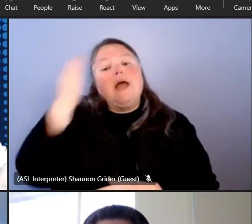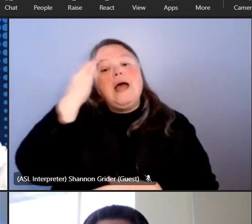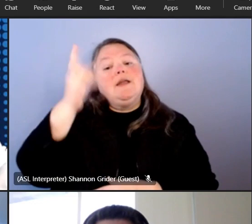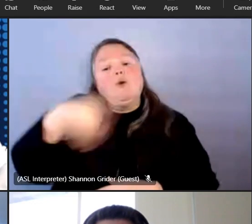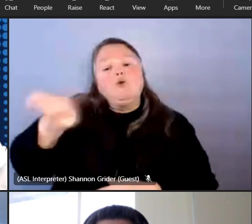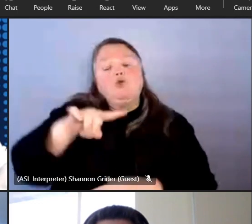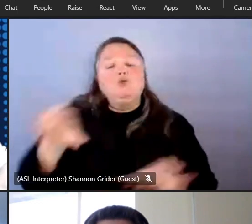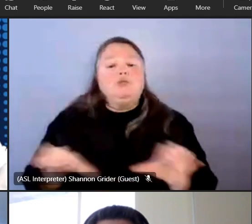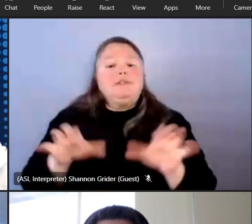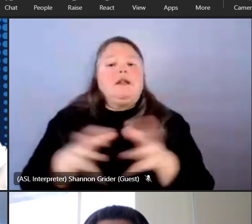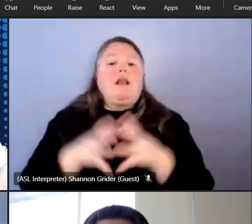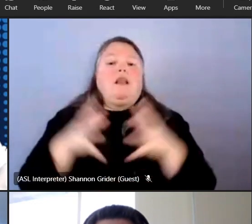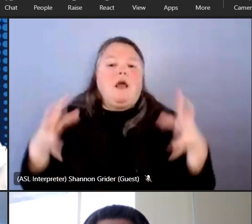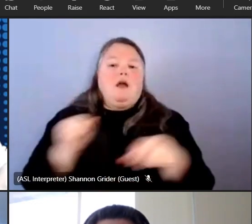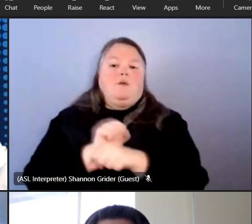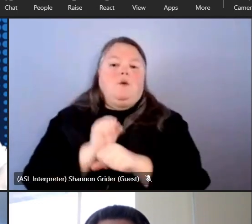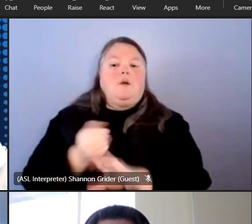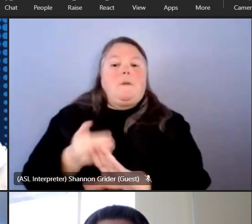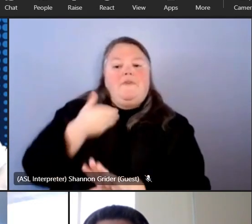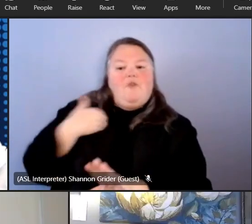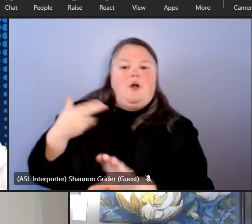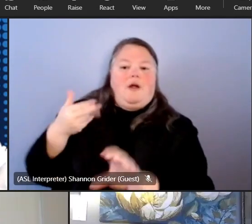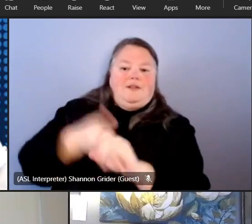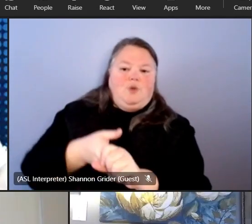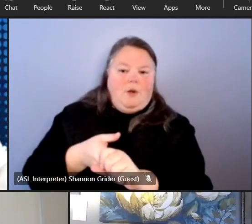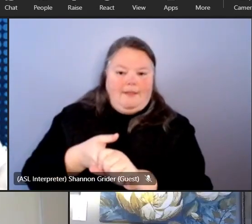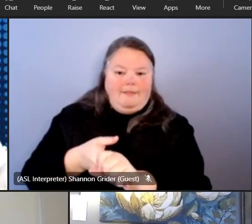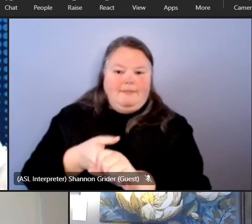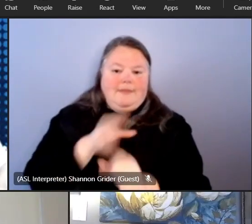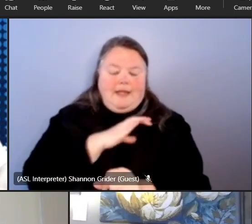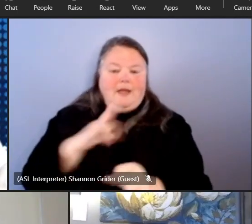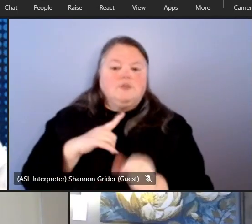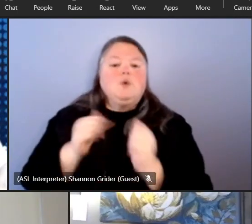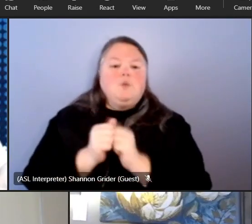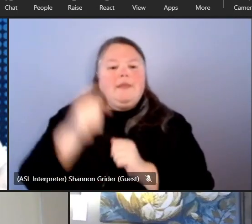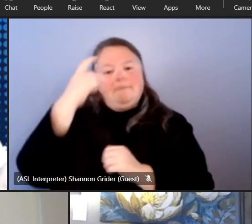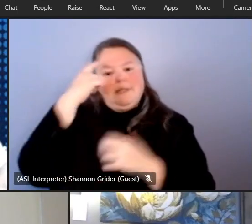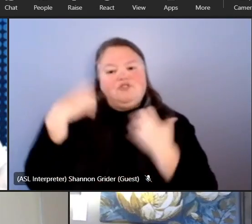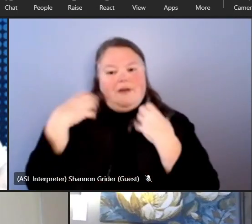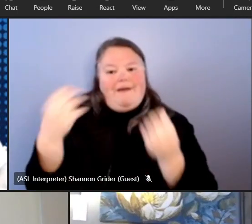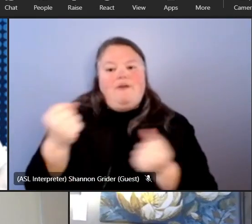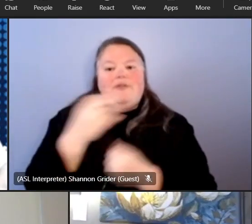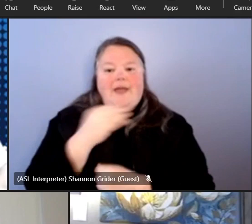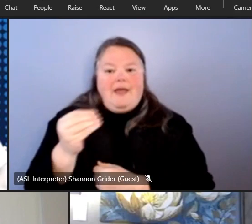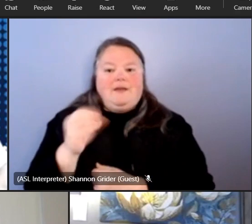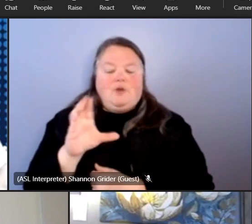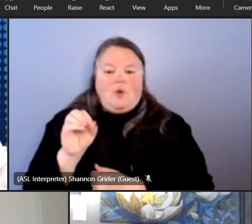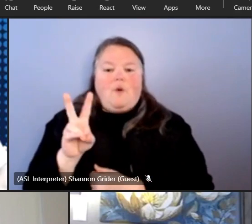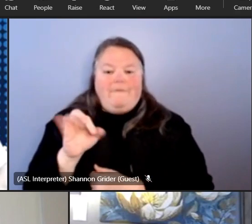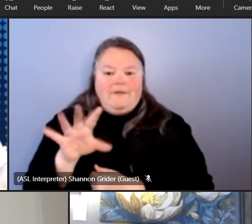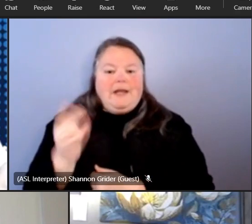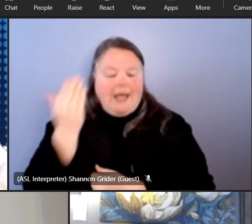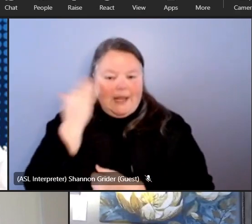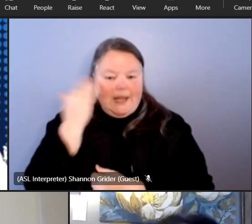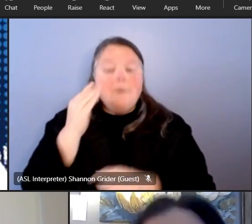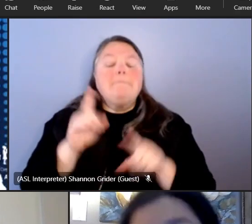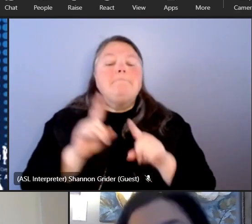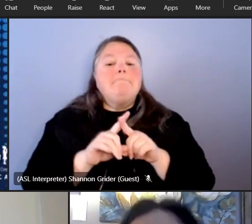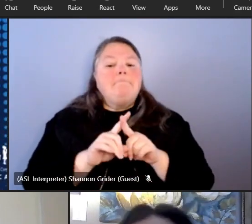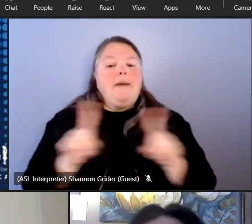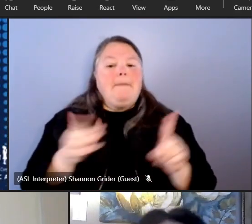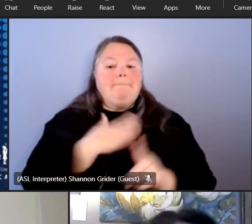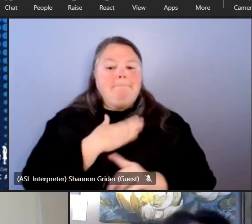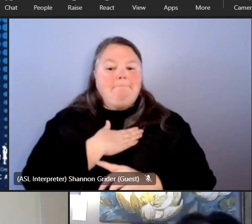work like before i joined the council with mental health and covid but um kind of my